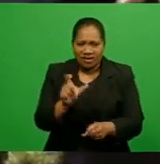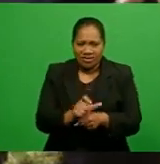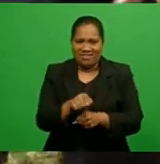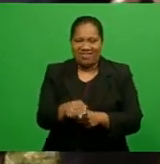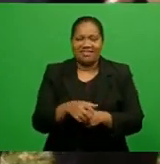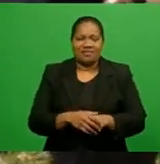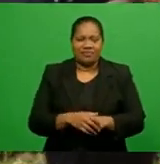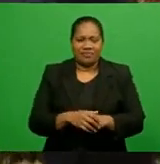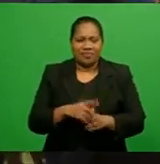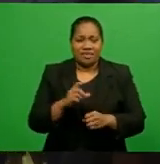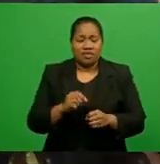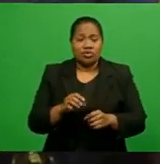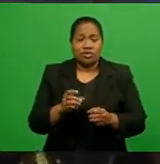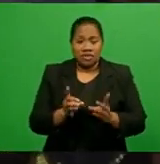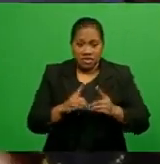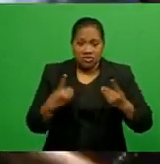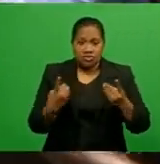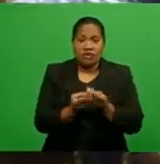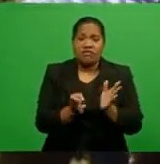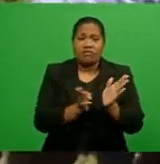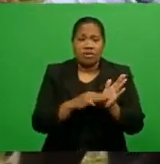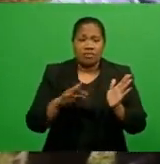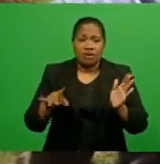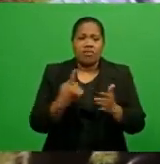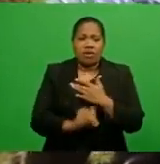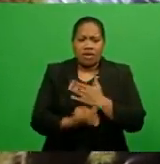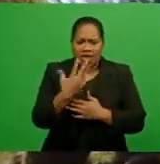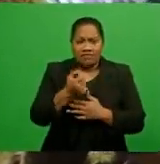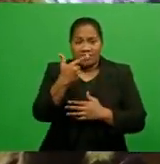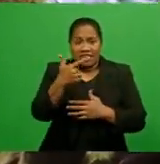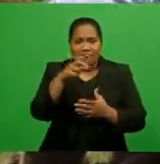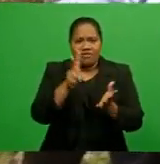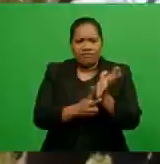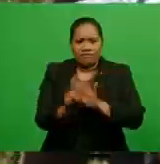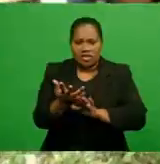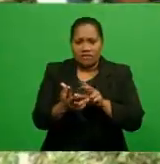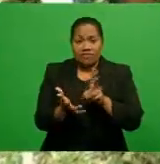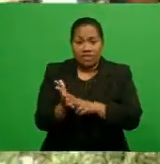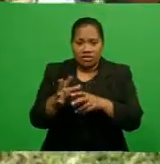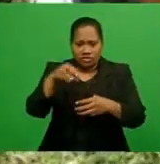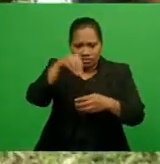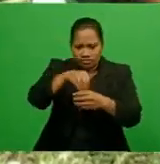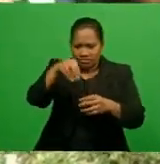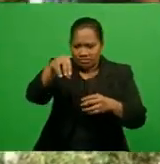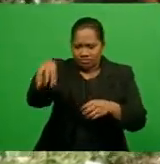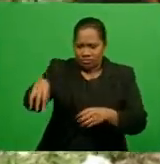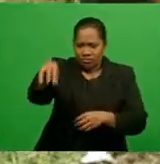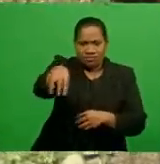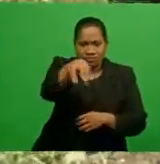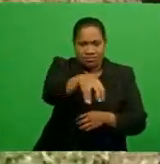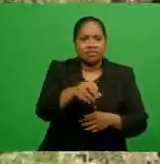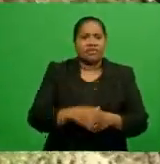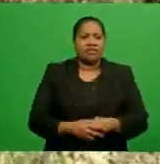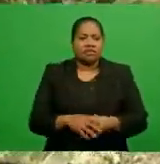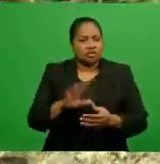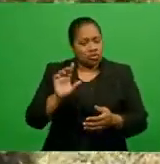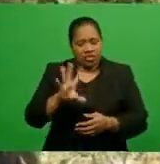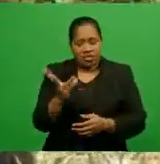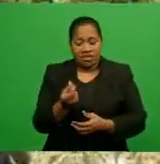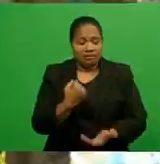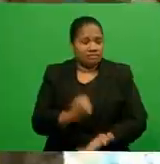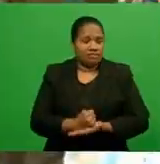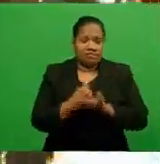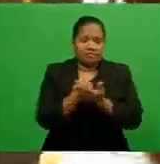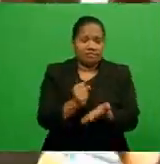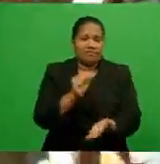Malamalu, which comprises of seven villages, are very supportive. The interest from the